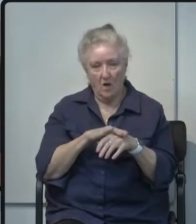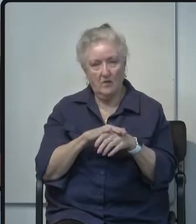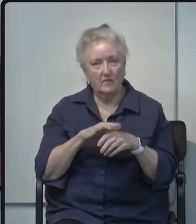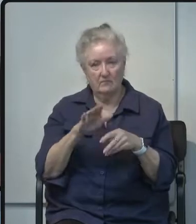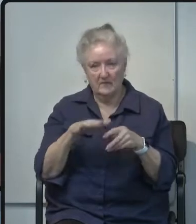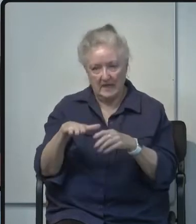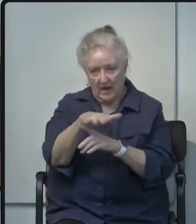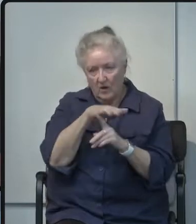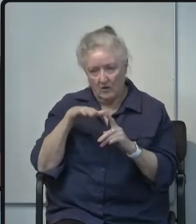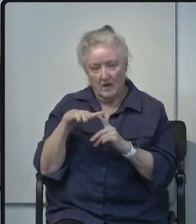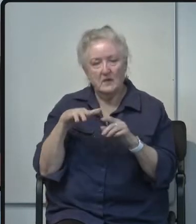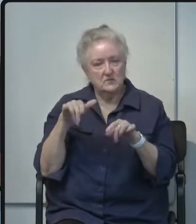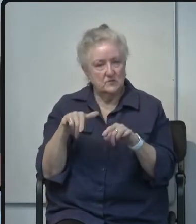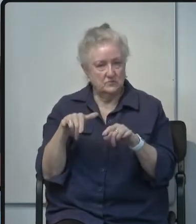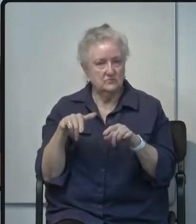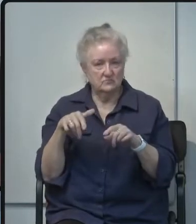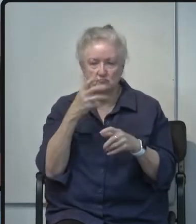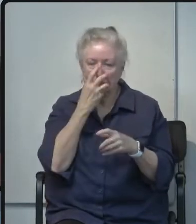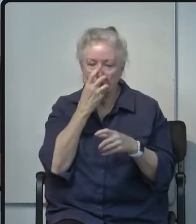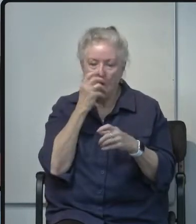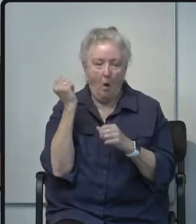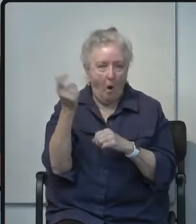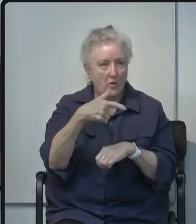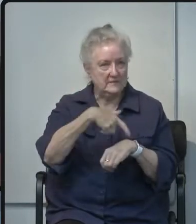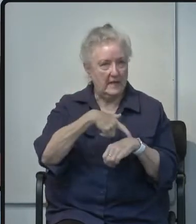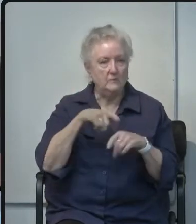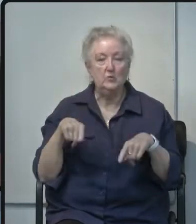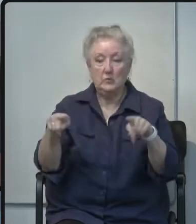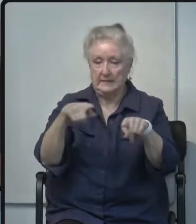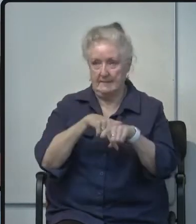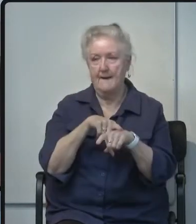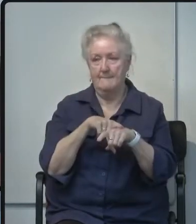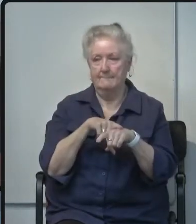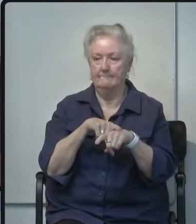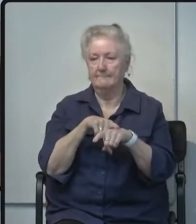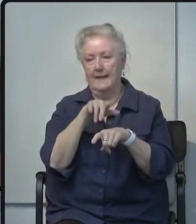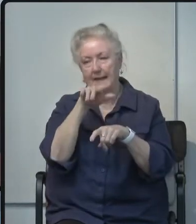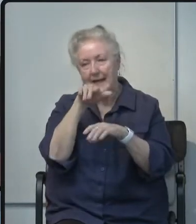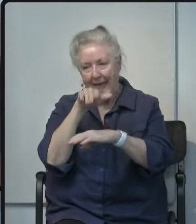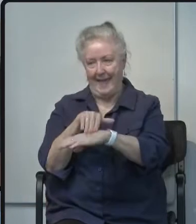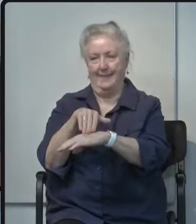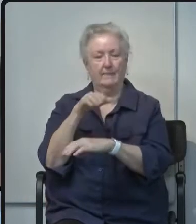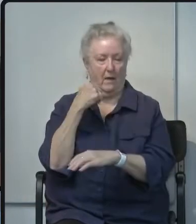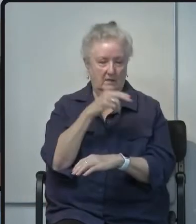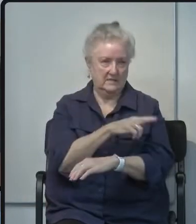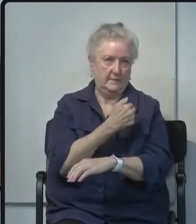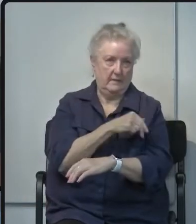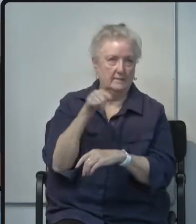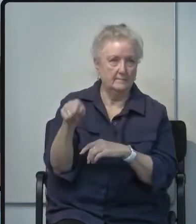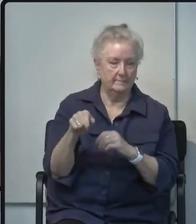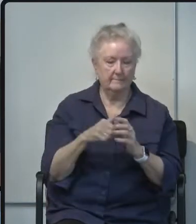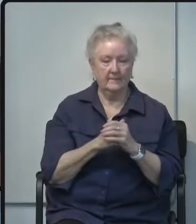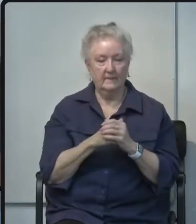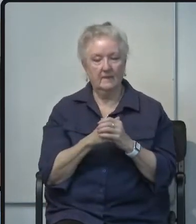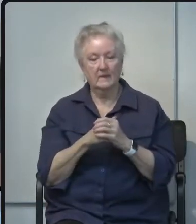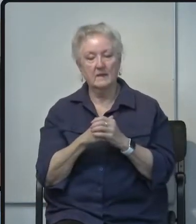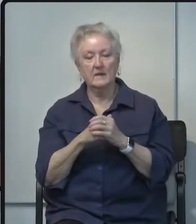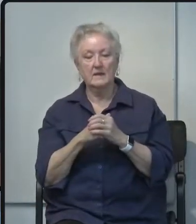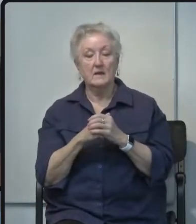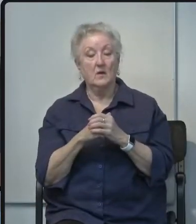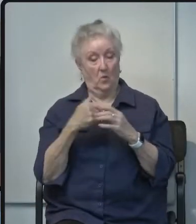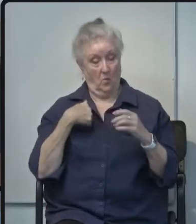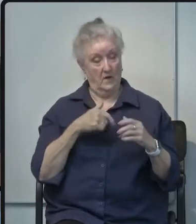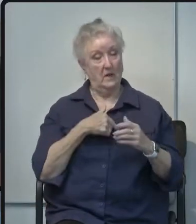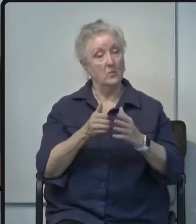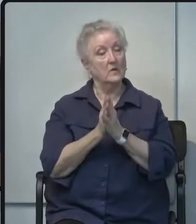masks at all times while at the hospitals we would request that community